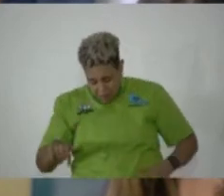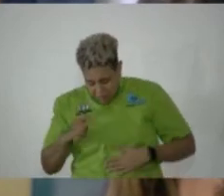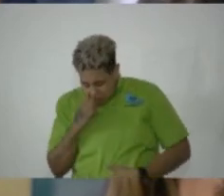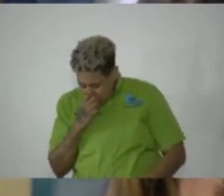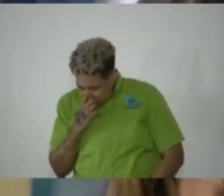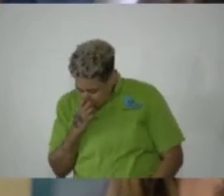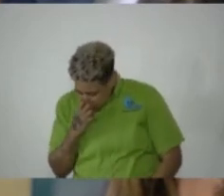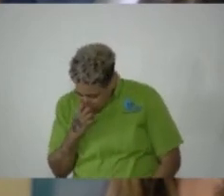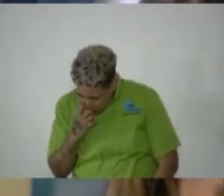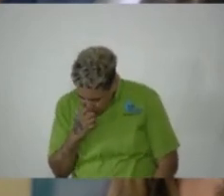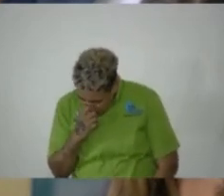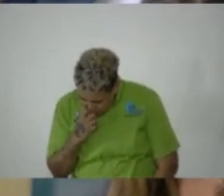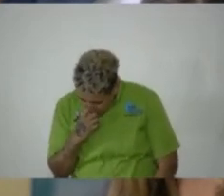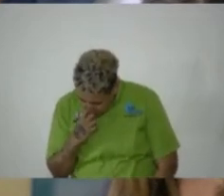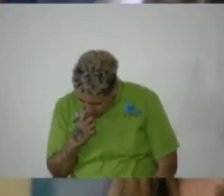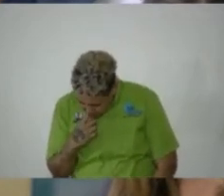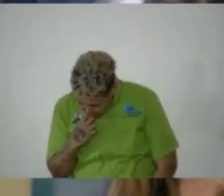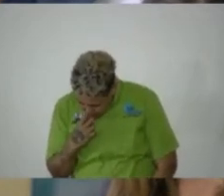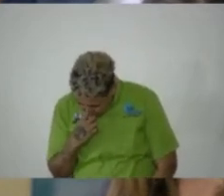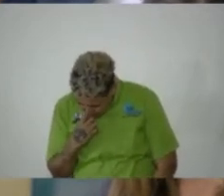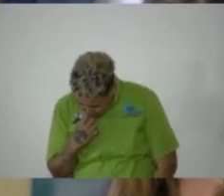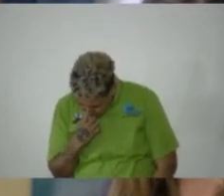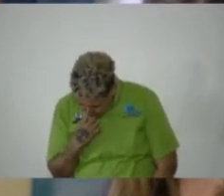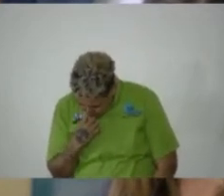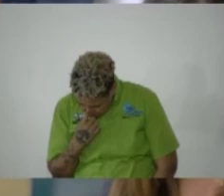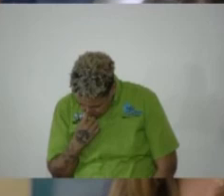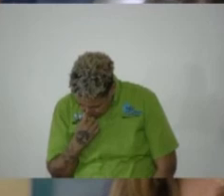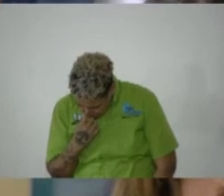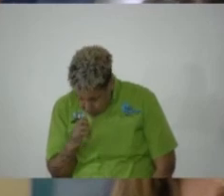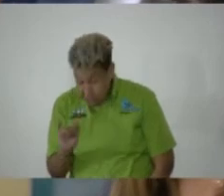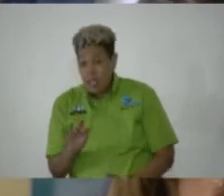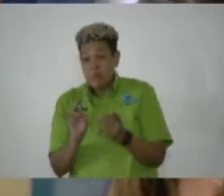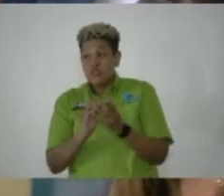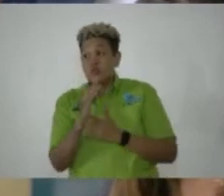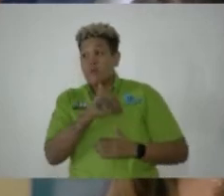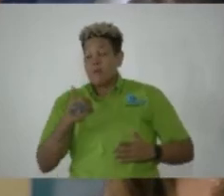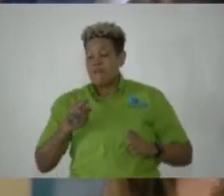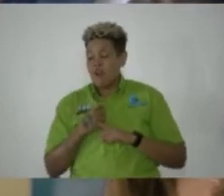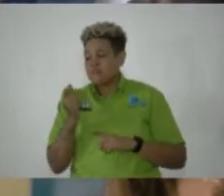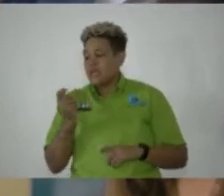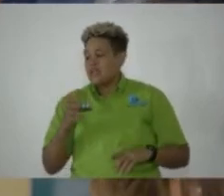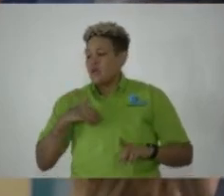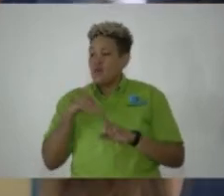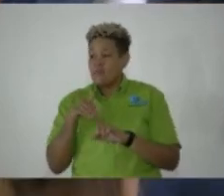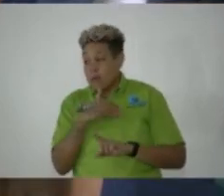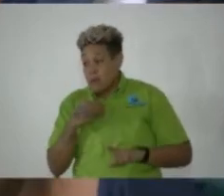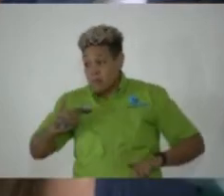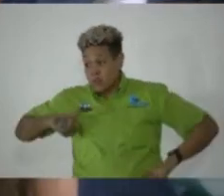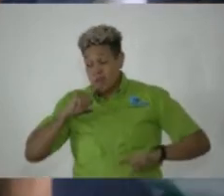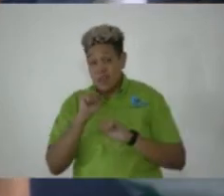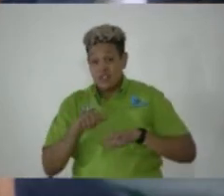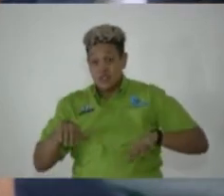um, mentioned here by the member from St. Catherine, I just want to remind members that we actually